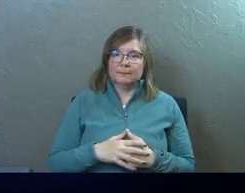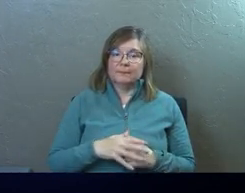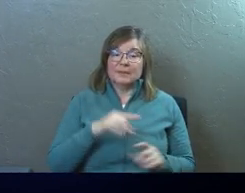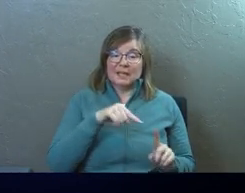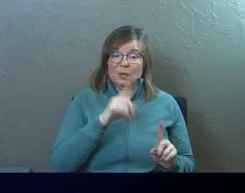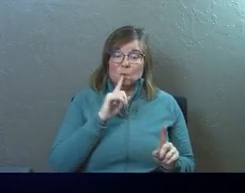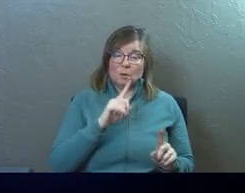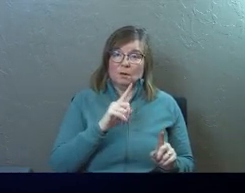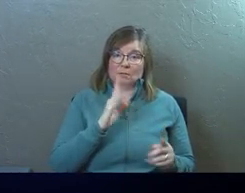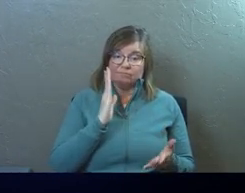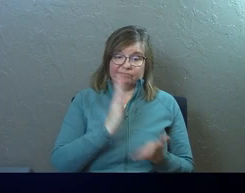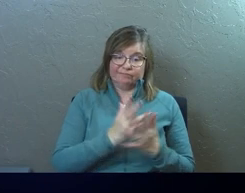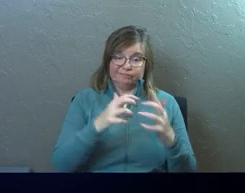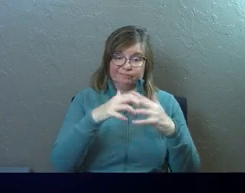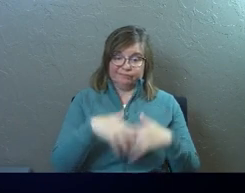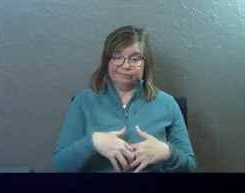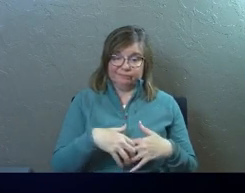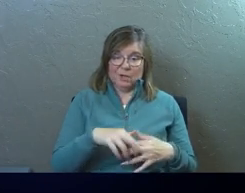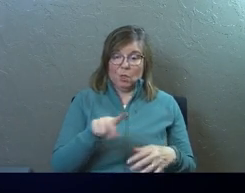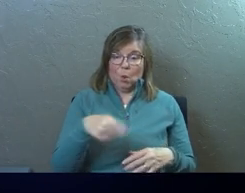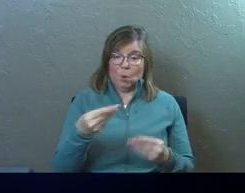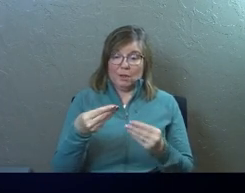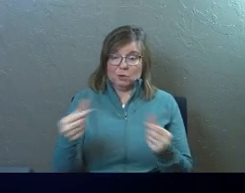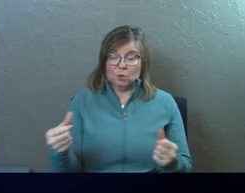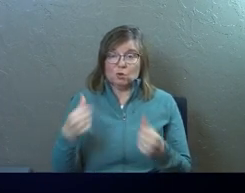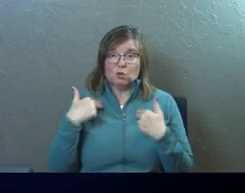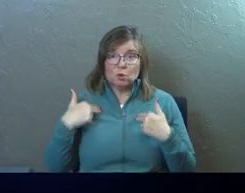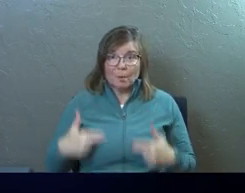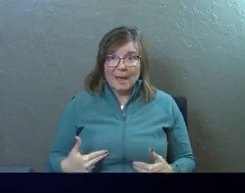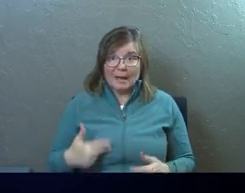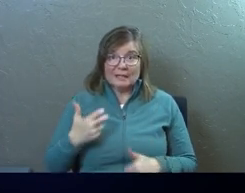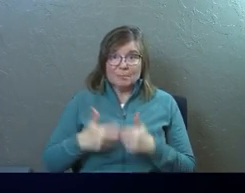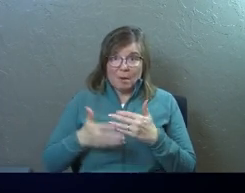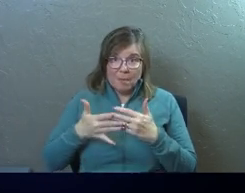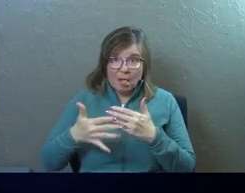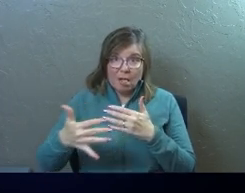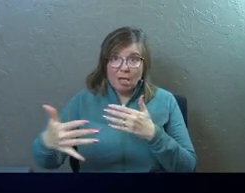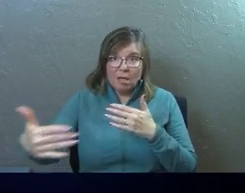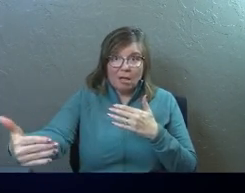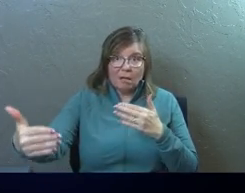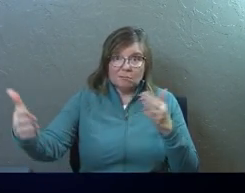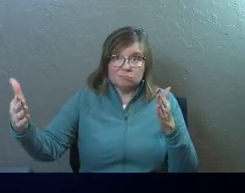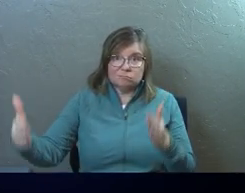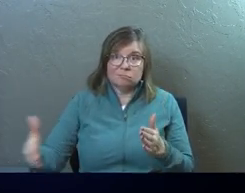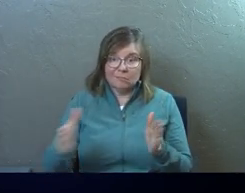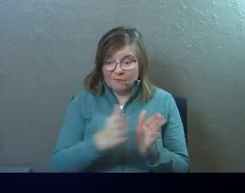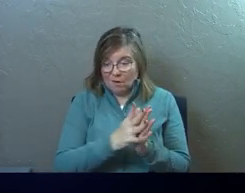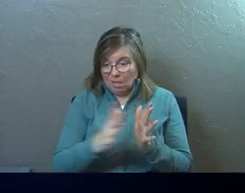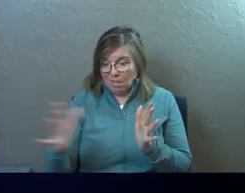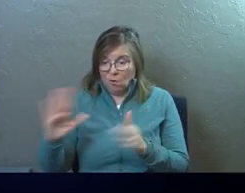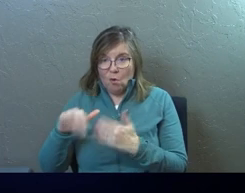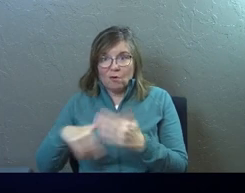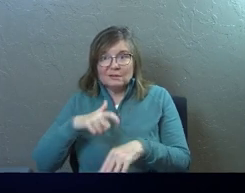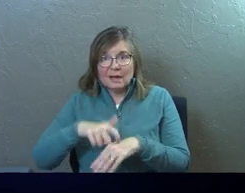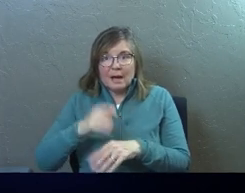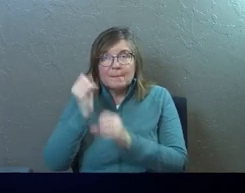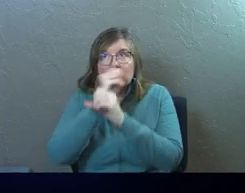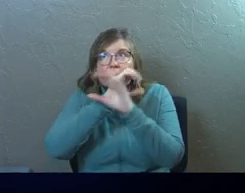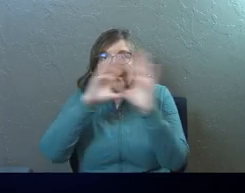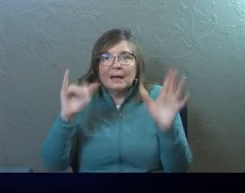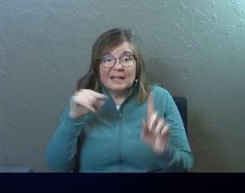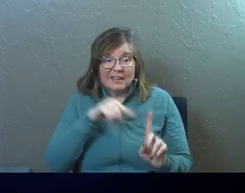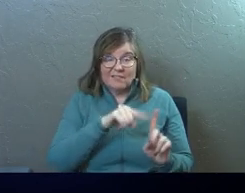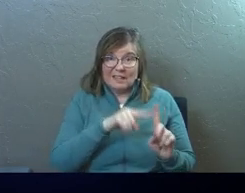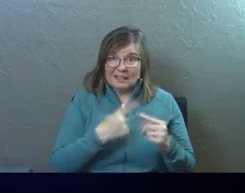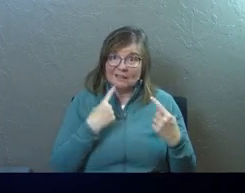He would have snuffed out the only solution to humanity's problem for all time. Imagine if he